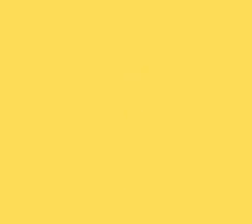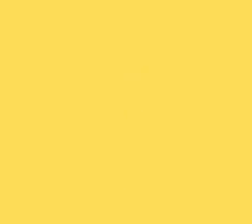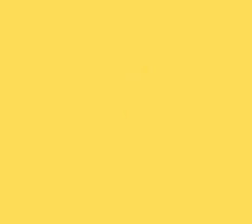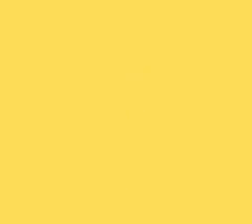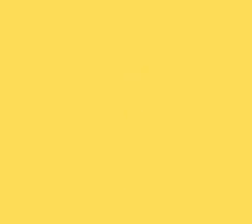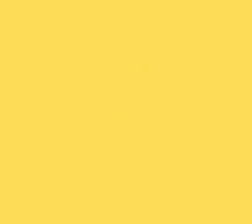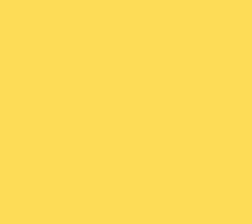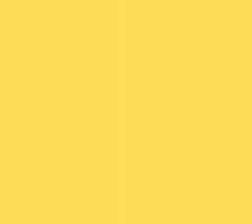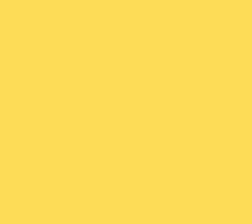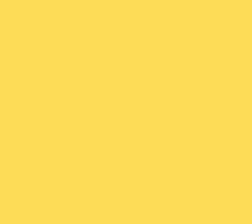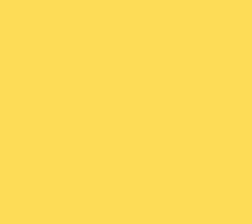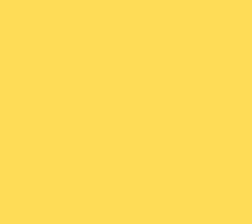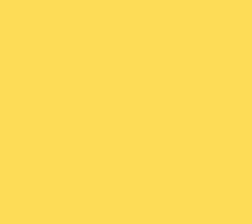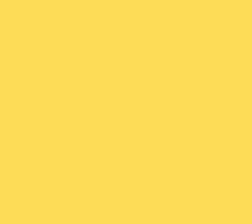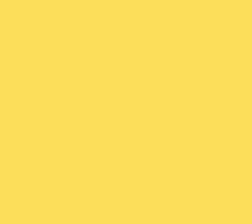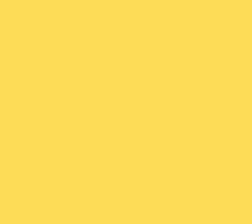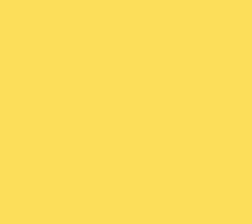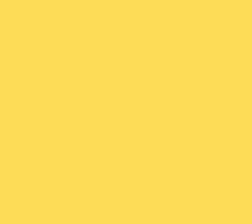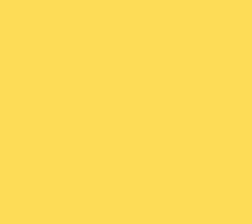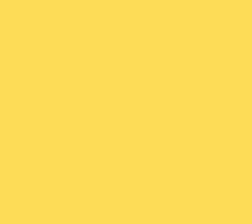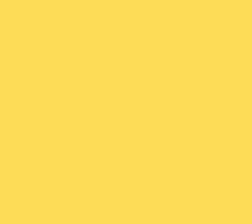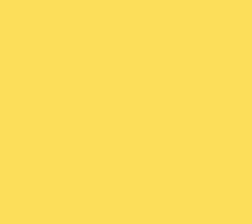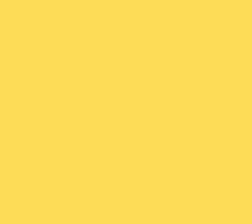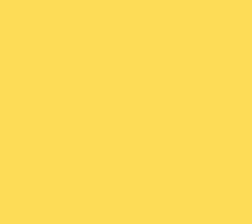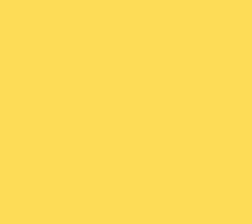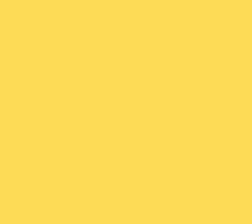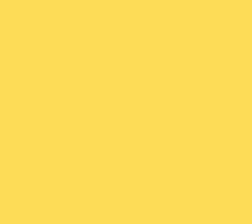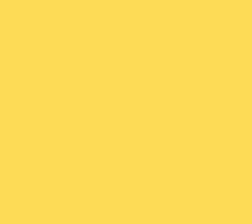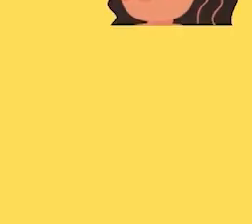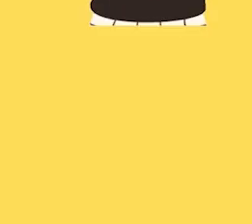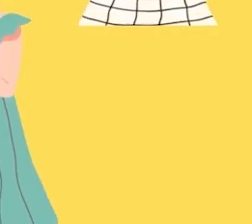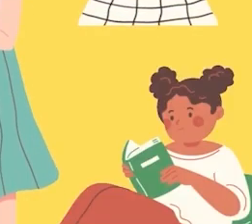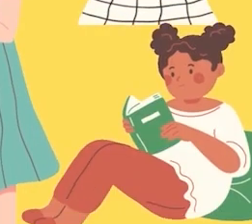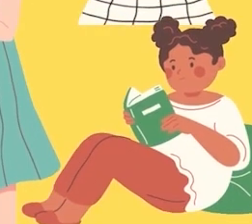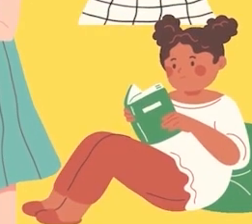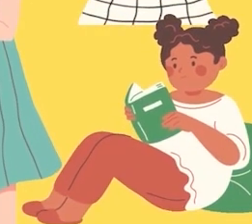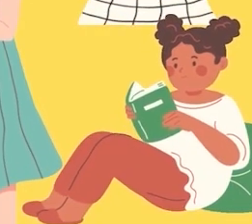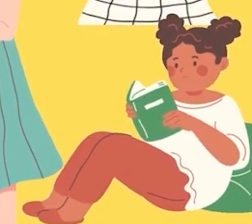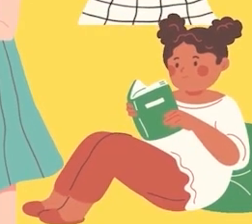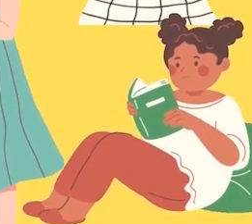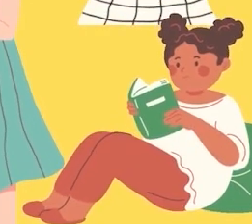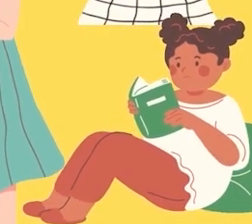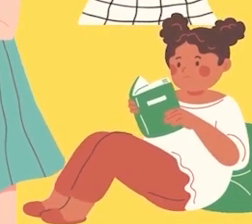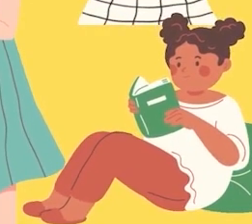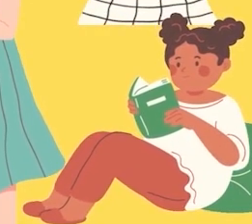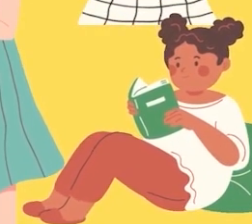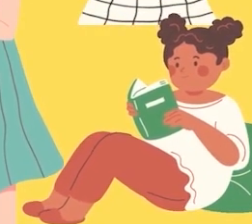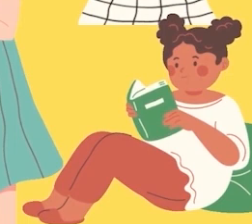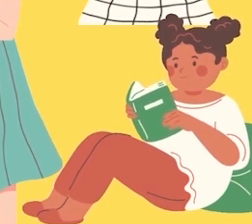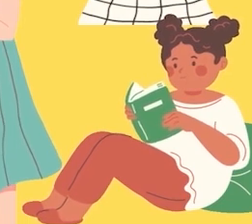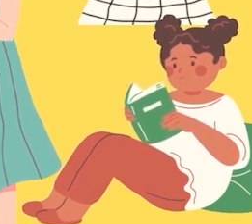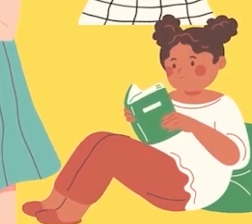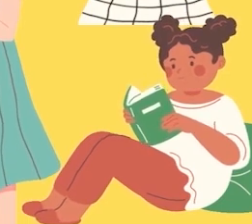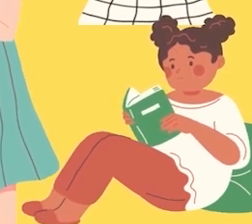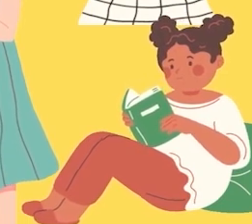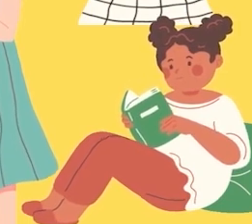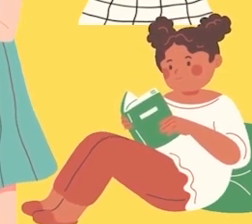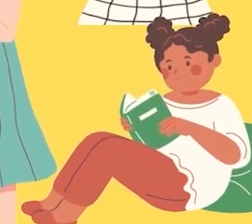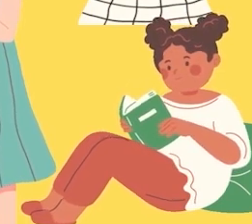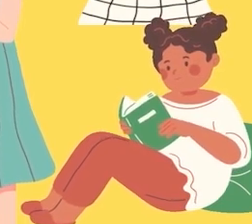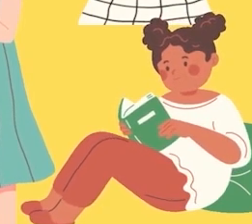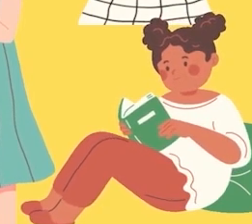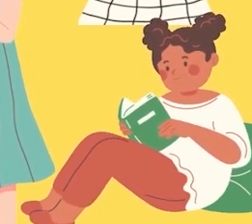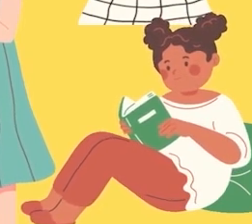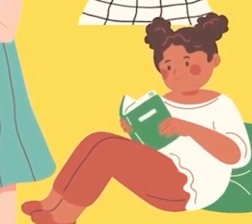tiyak nalilikha ng ibayong pagkilos upang maging mas magaan at madali ang pagkatuto ng bawat kabataang